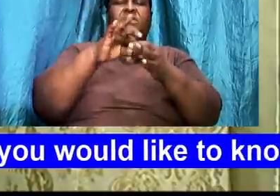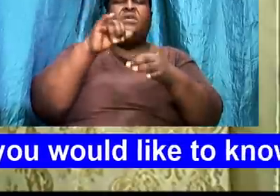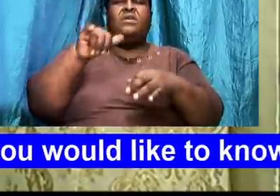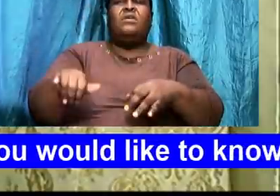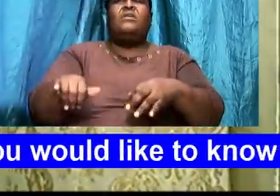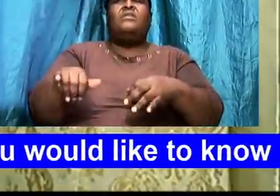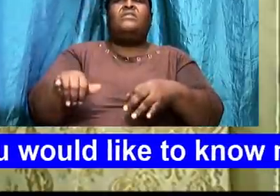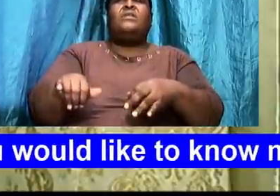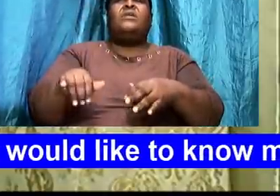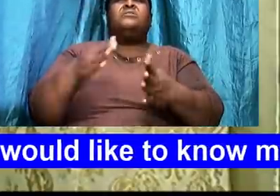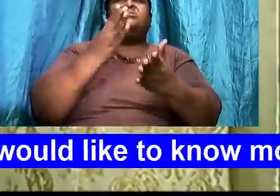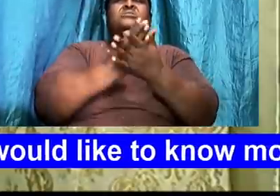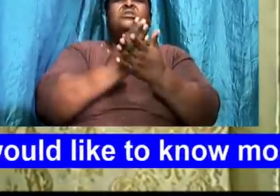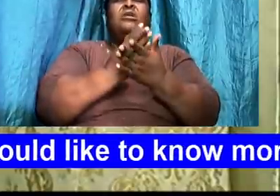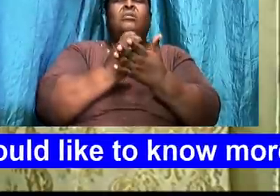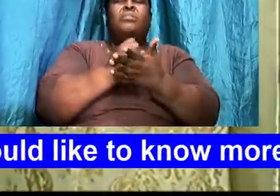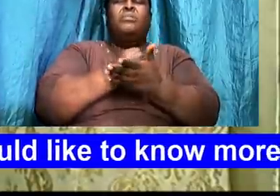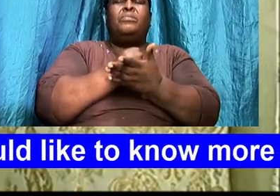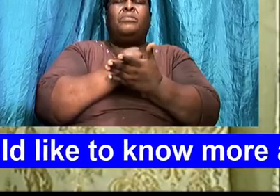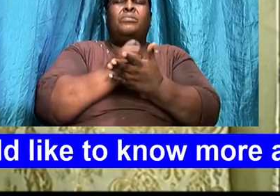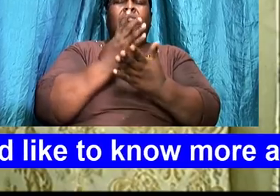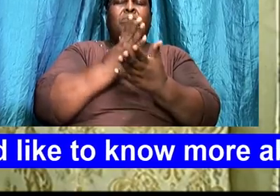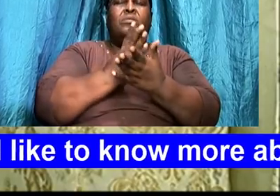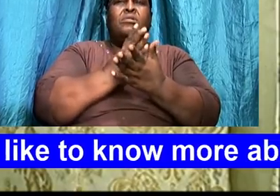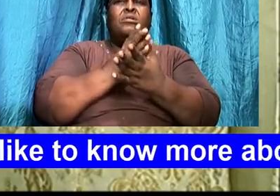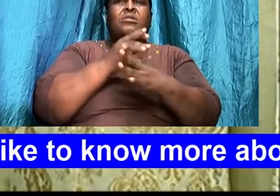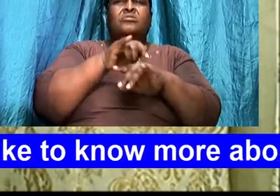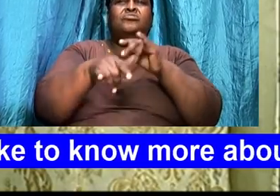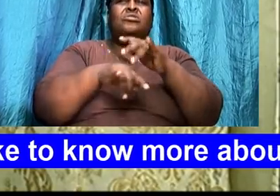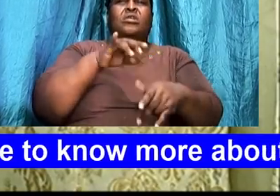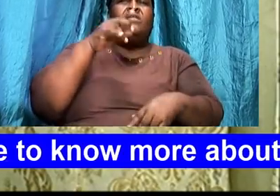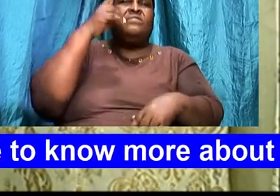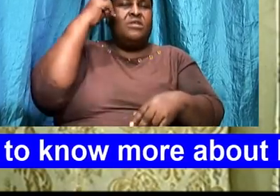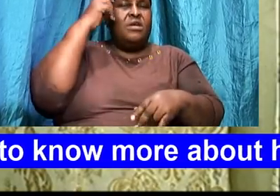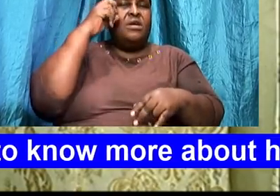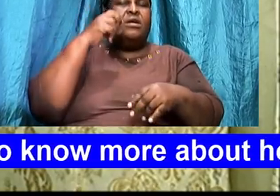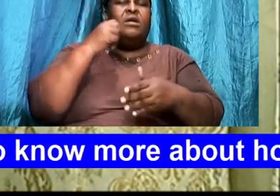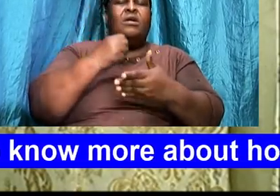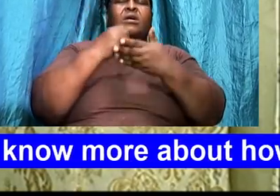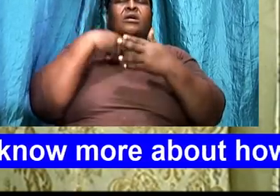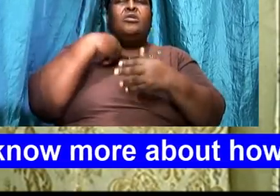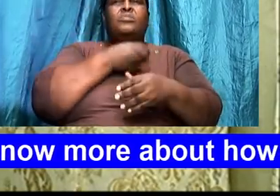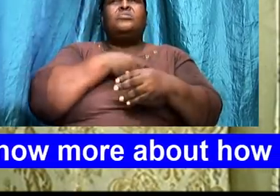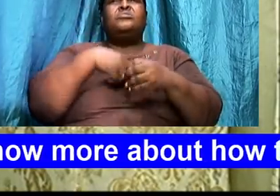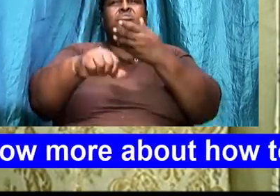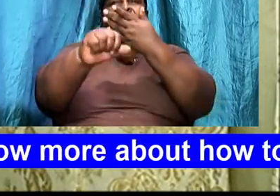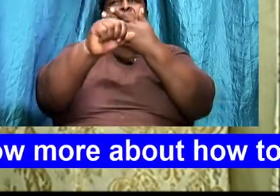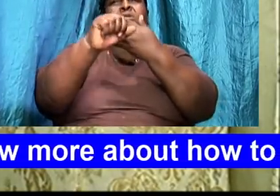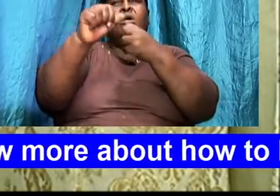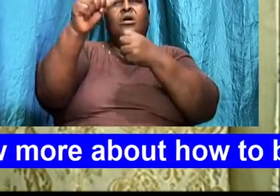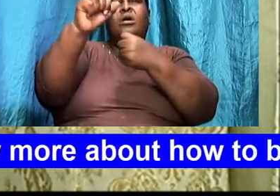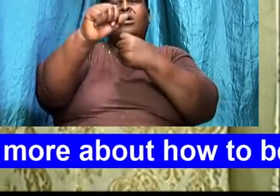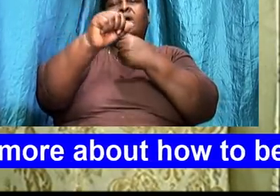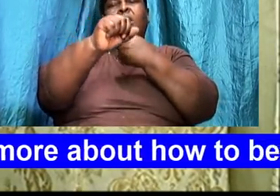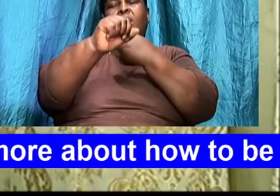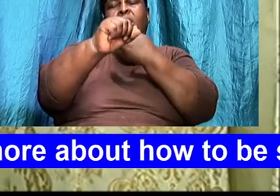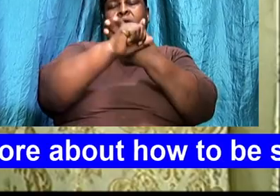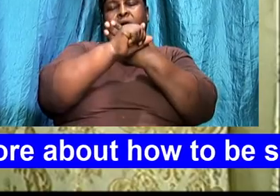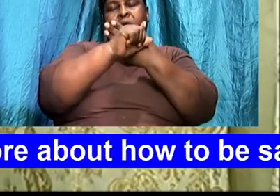ward off these fiery darts from the adversary. God help us to guard our minds. It is with the mind that we serve you.